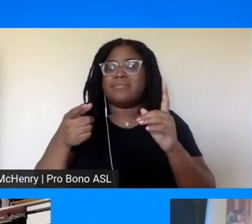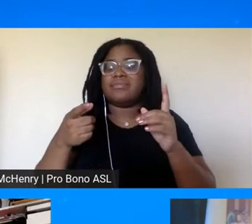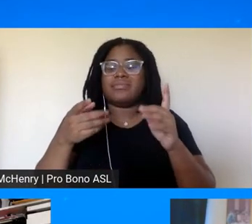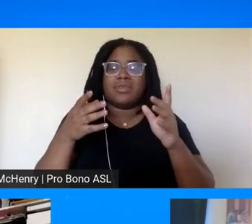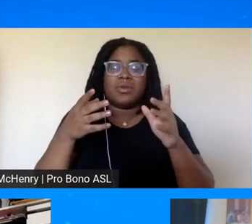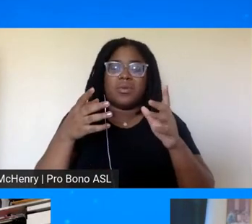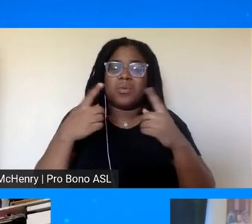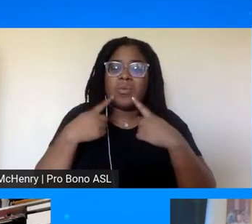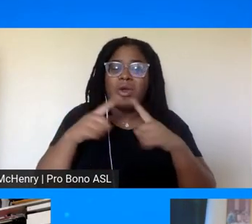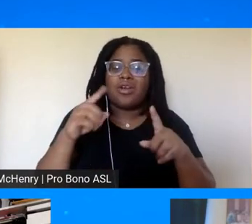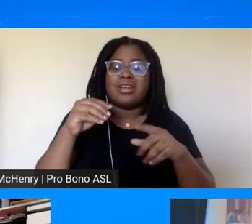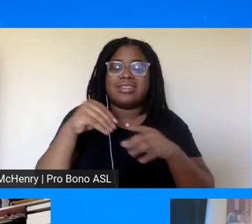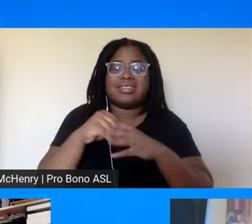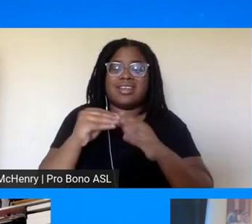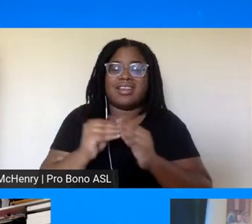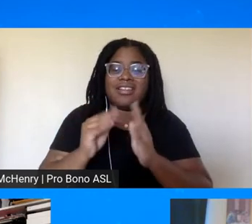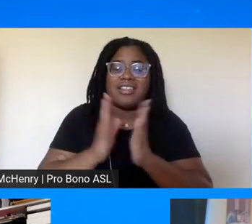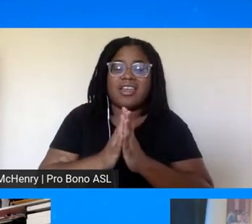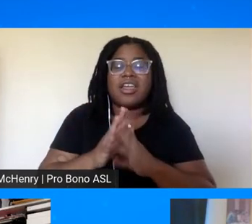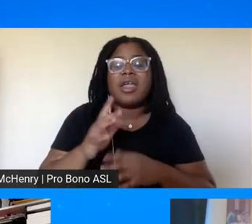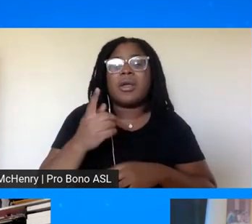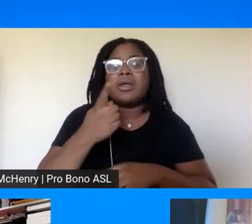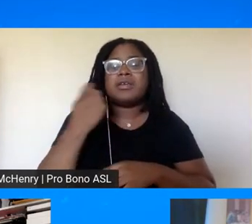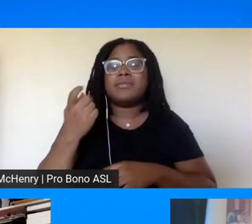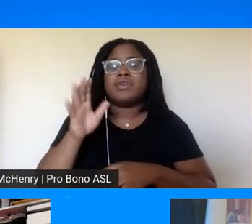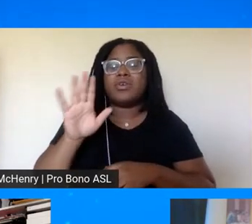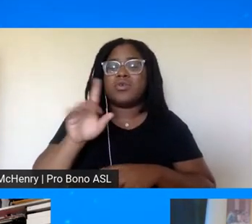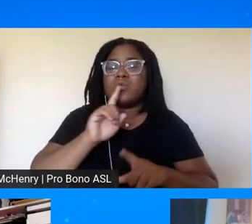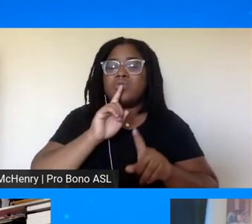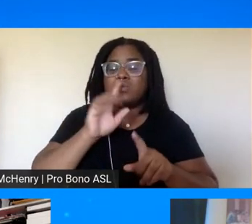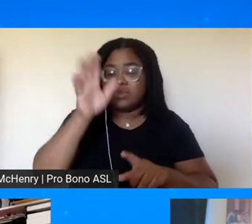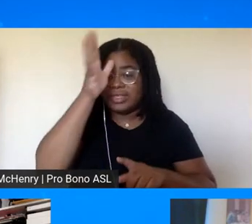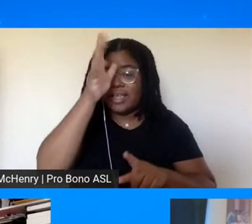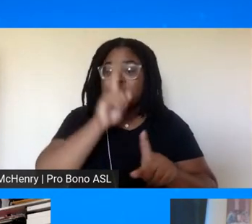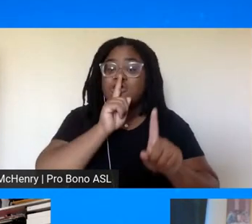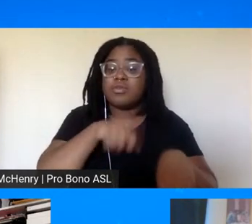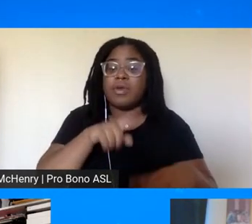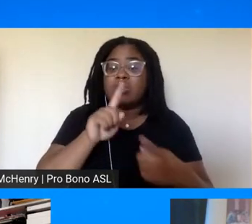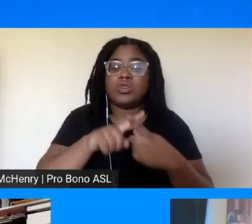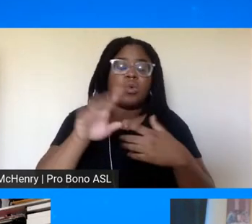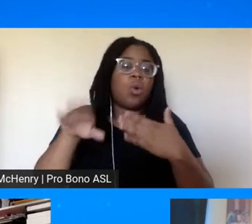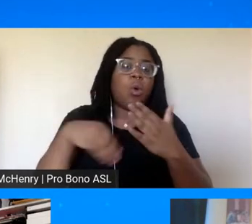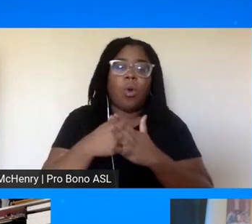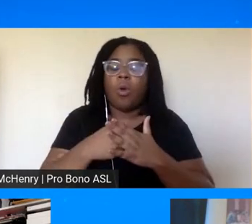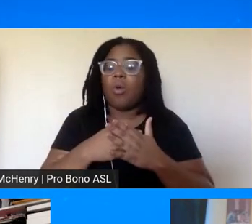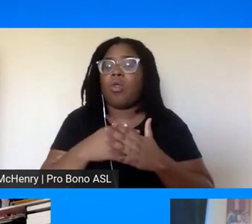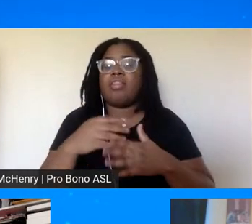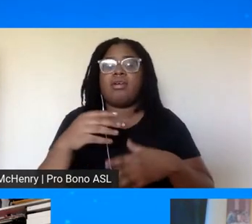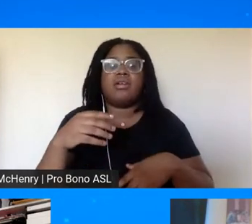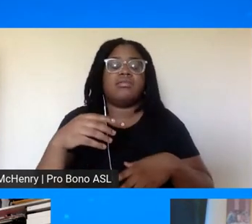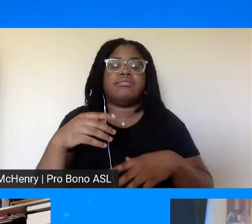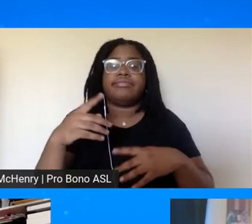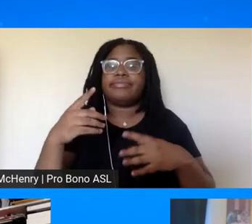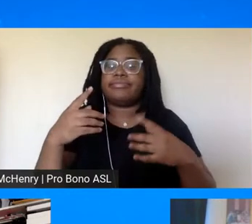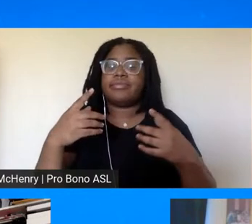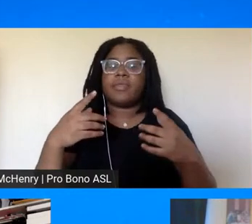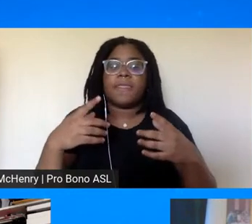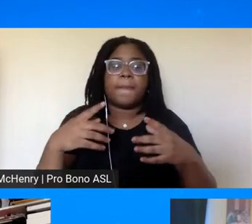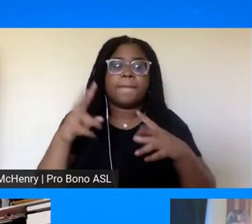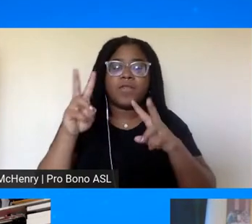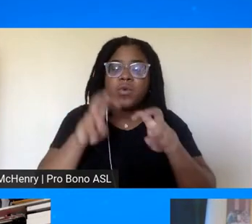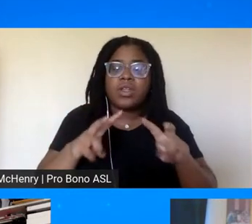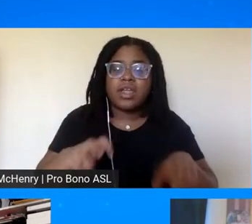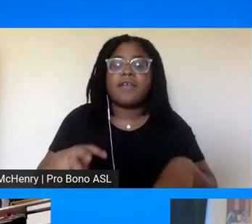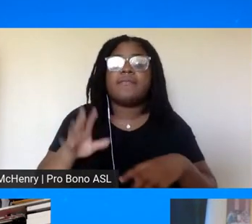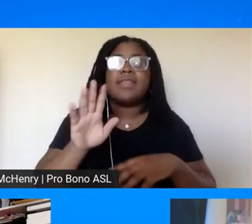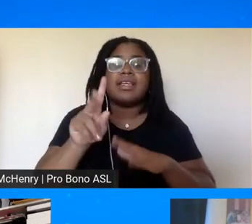So it was the response your father gave to all the criticism that he was up under nationally and internationally. So those principles that he